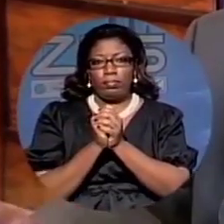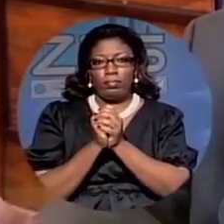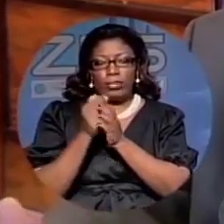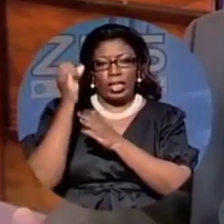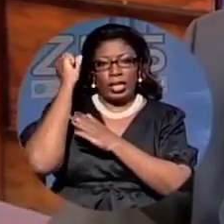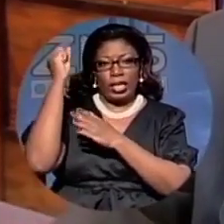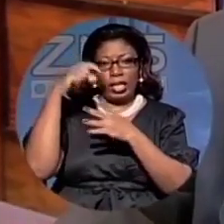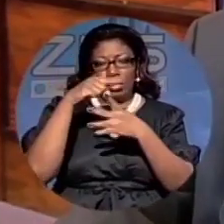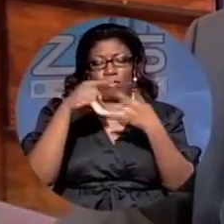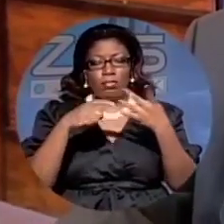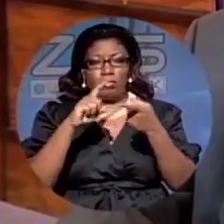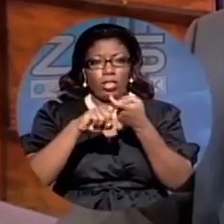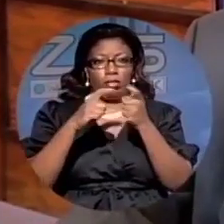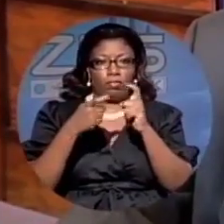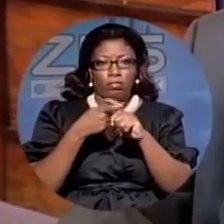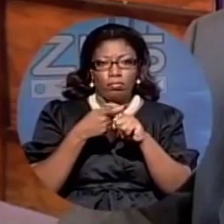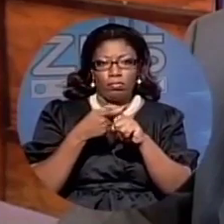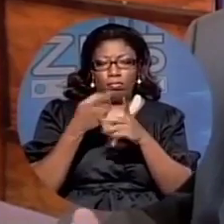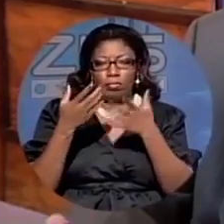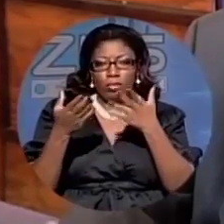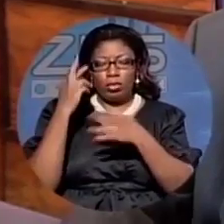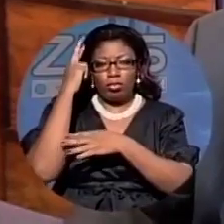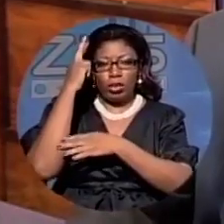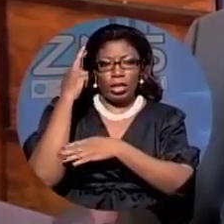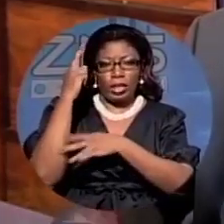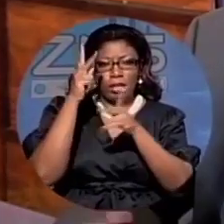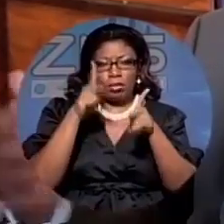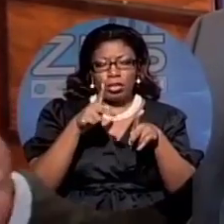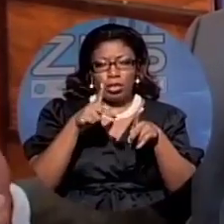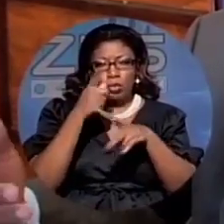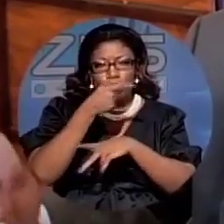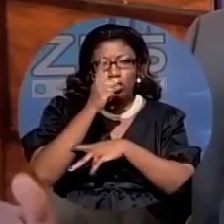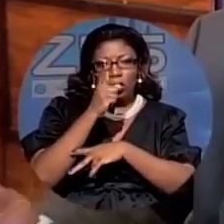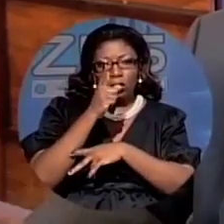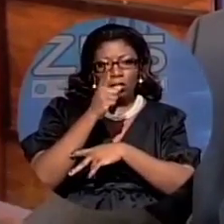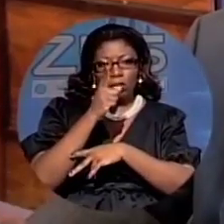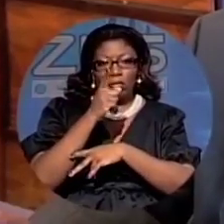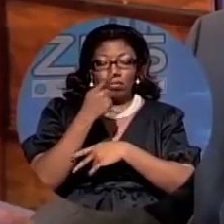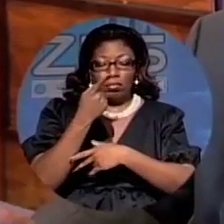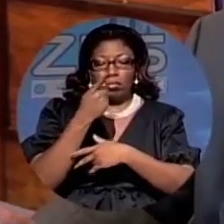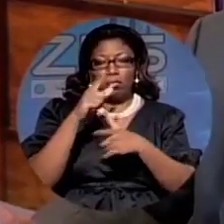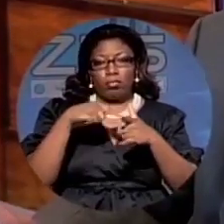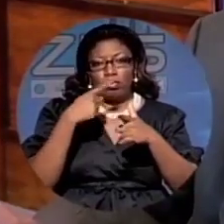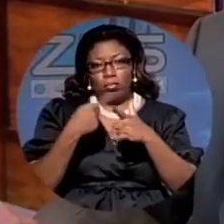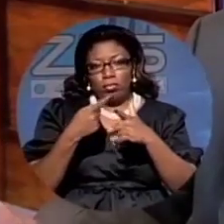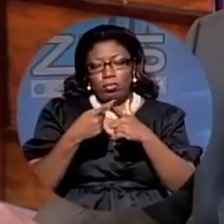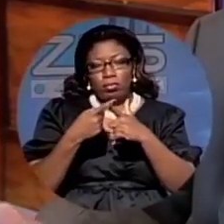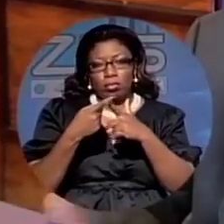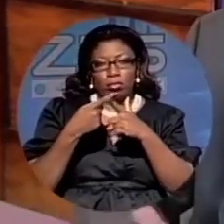His associates realize that the person got shot. They went to look for the shooter. They killed the shooter.